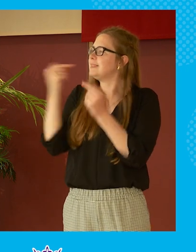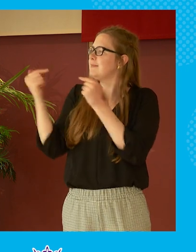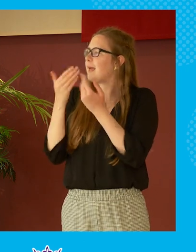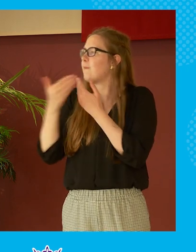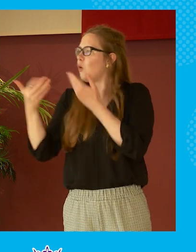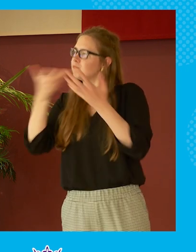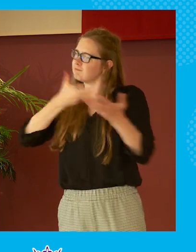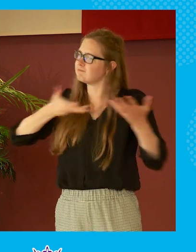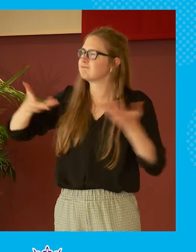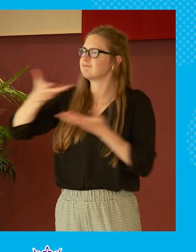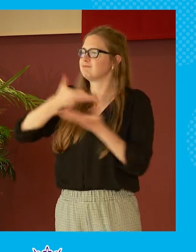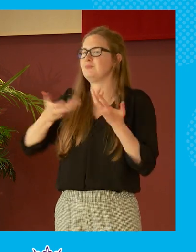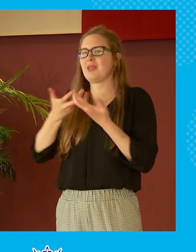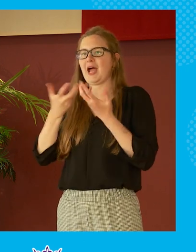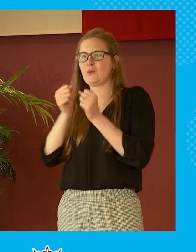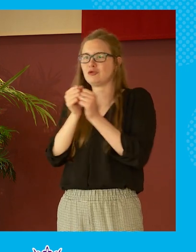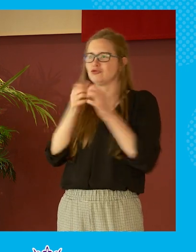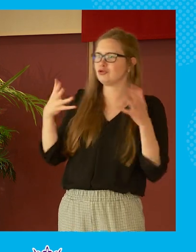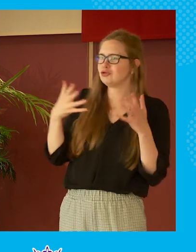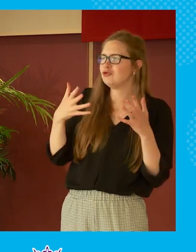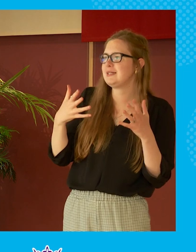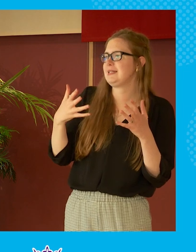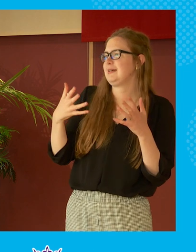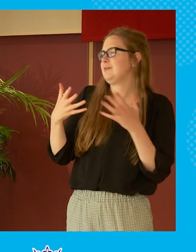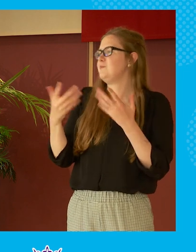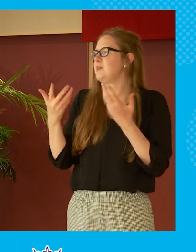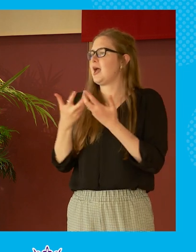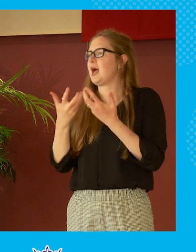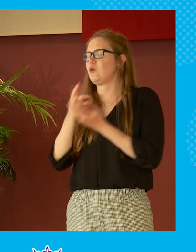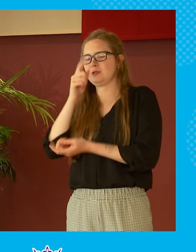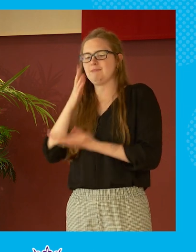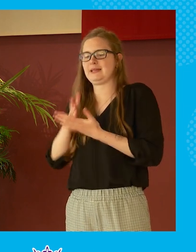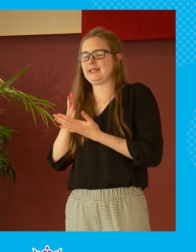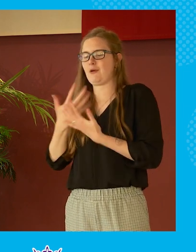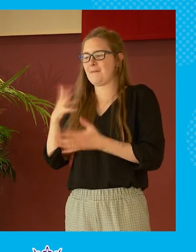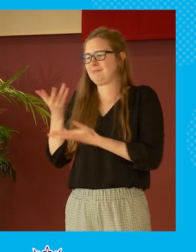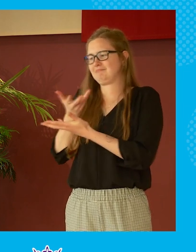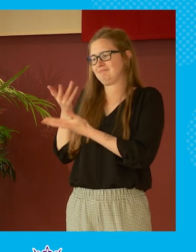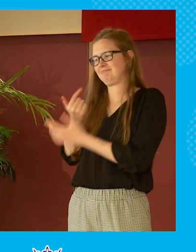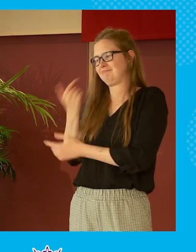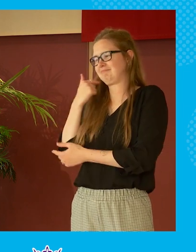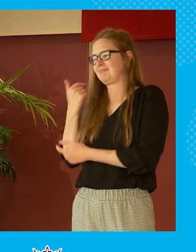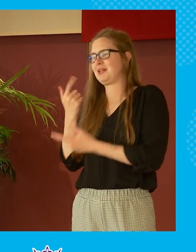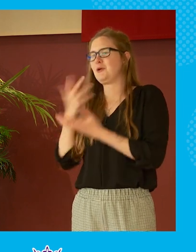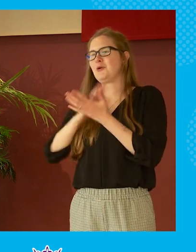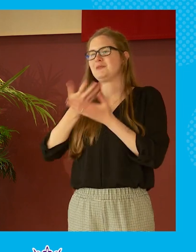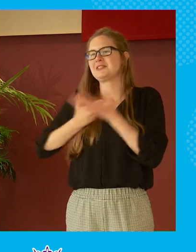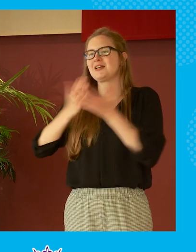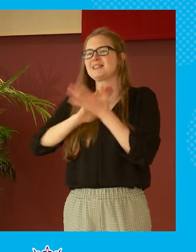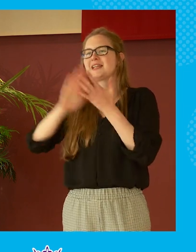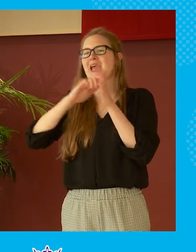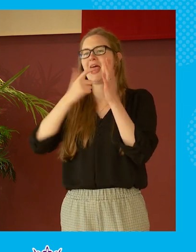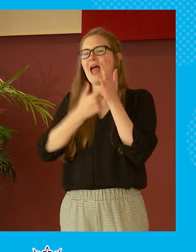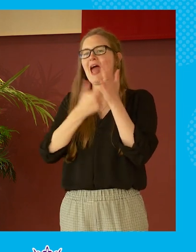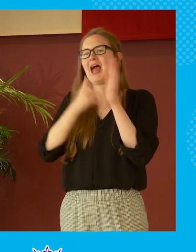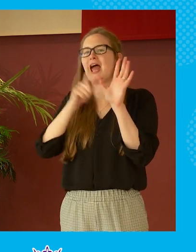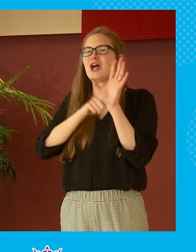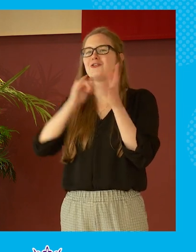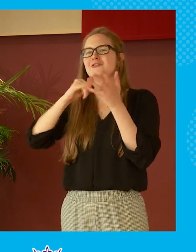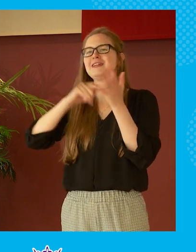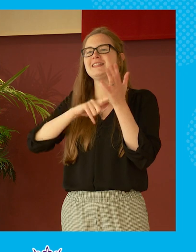talking about how we might disagree about things we we were believe it or not we were talking about harry styles before we came in here um